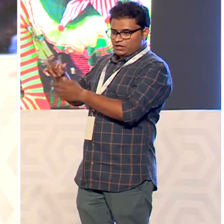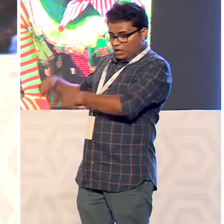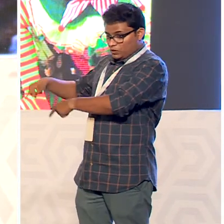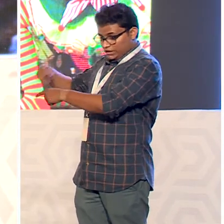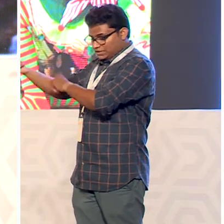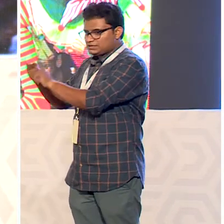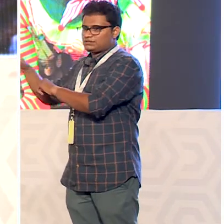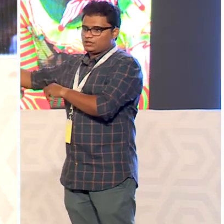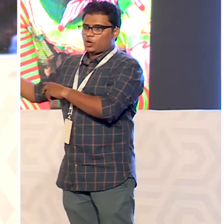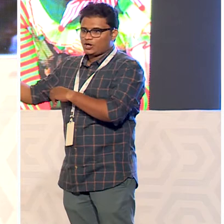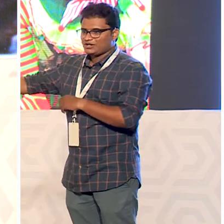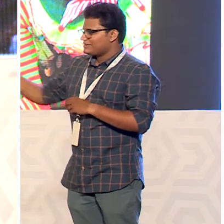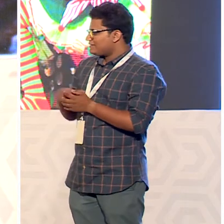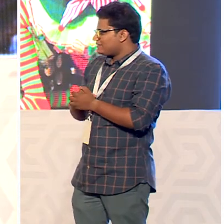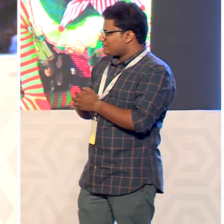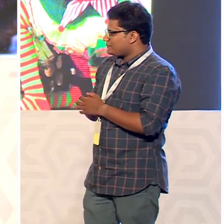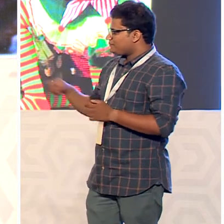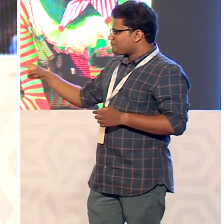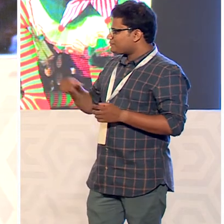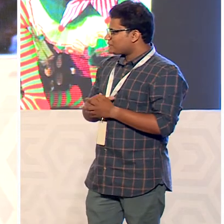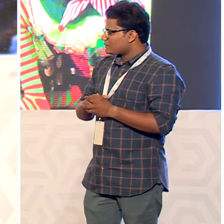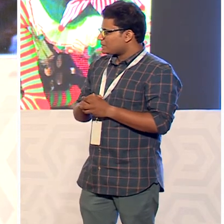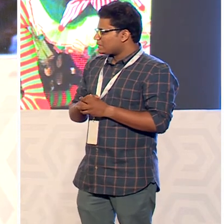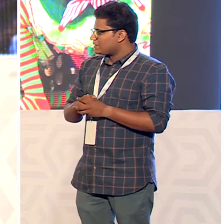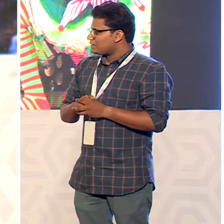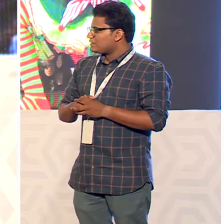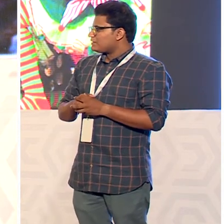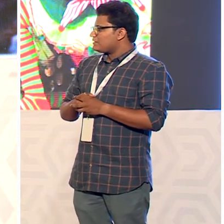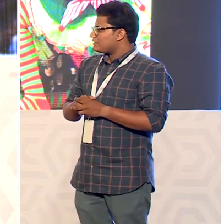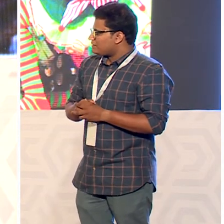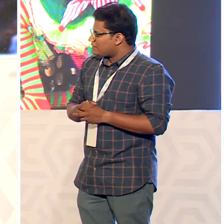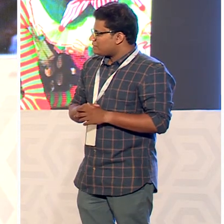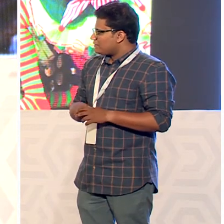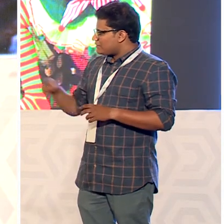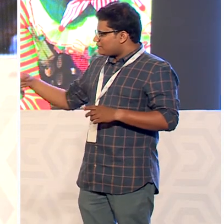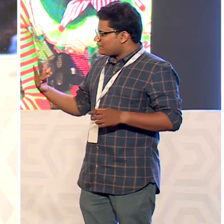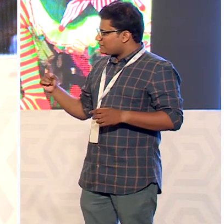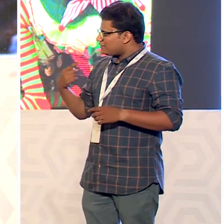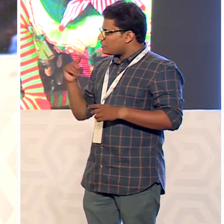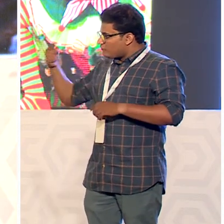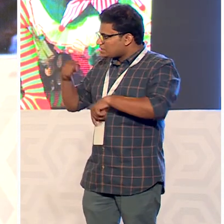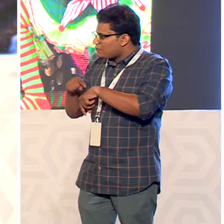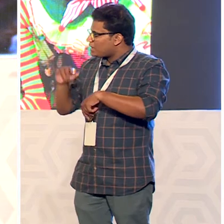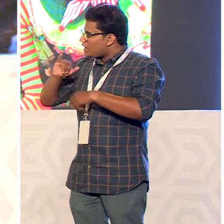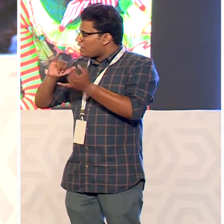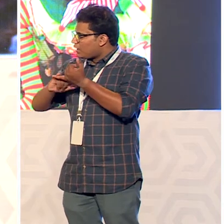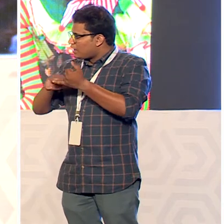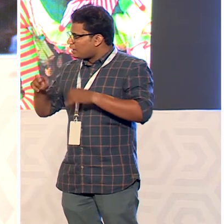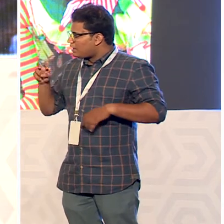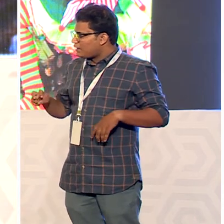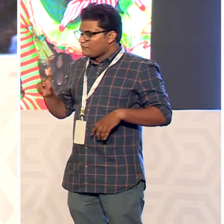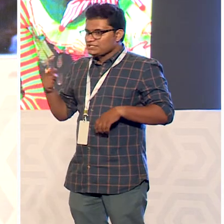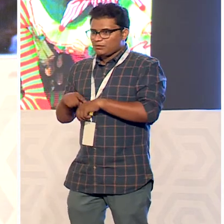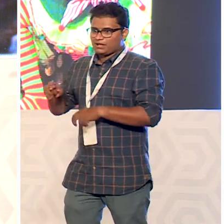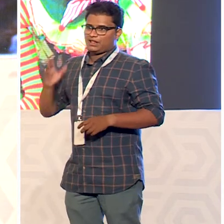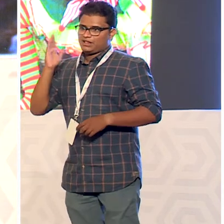yeah like i i sing uh quite often but not ukulele is my first time on stage i started learning it three months back